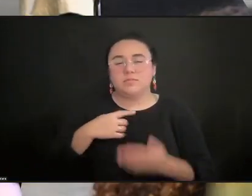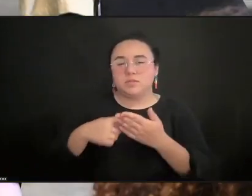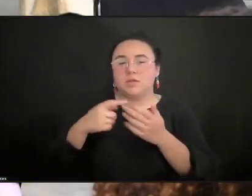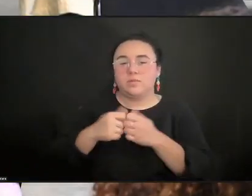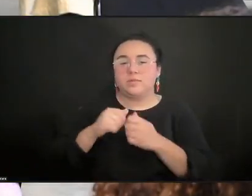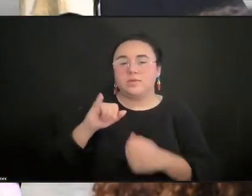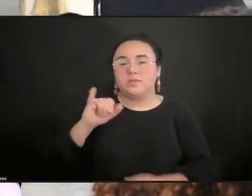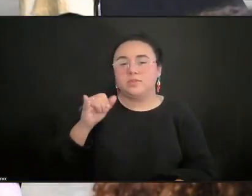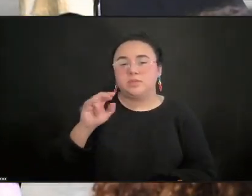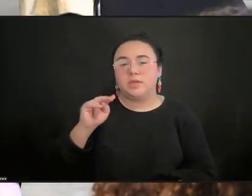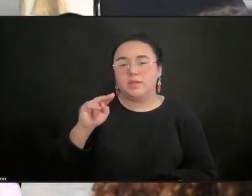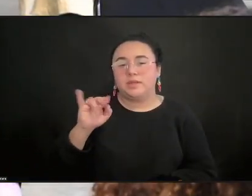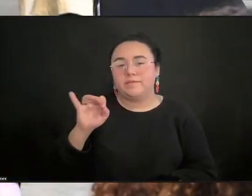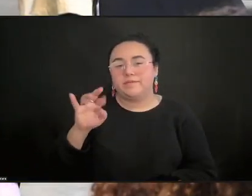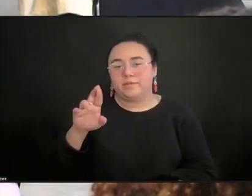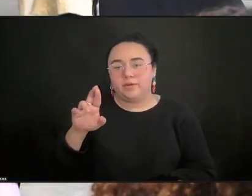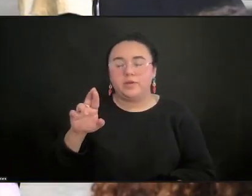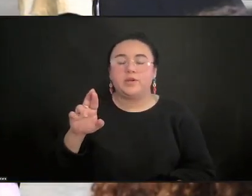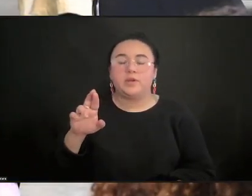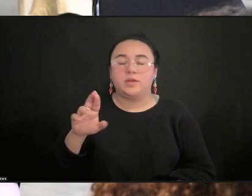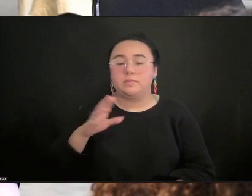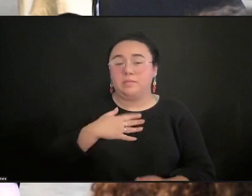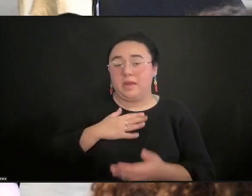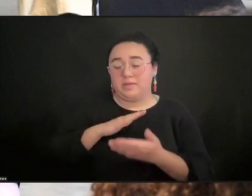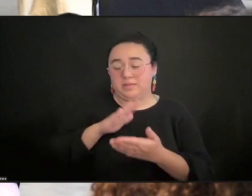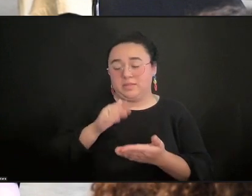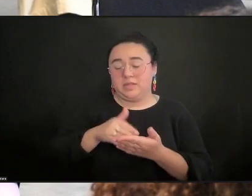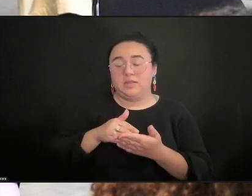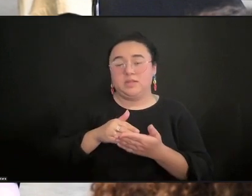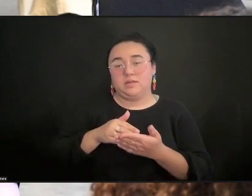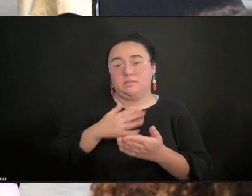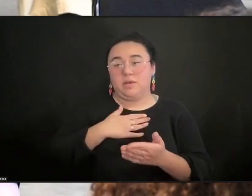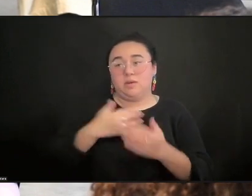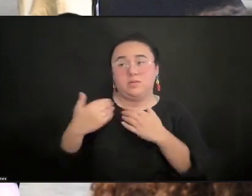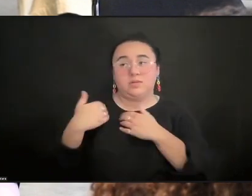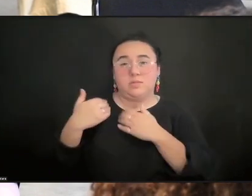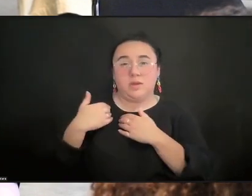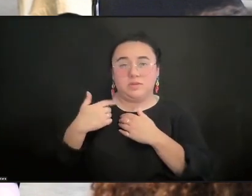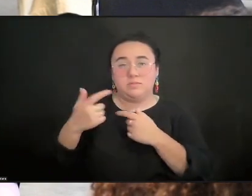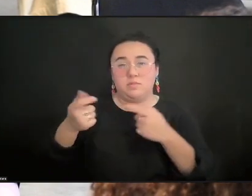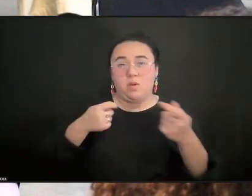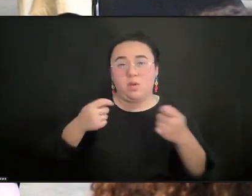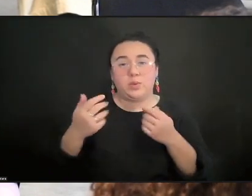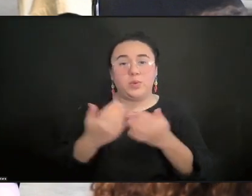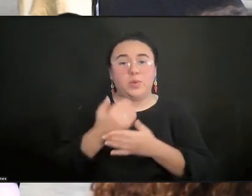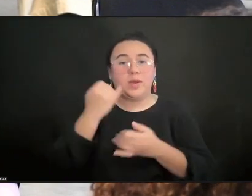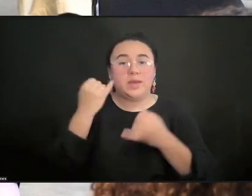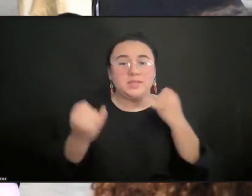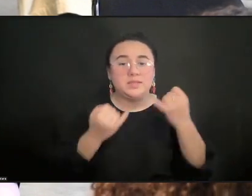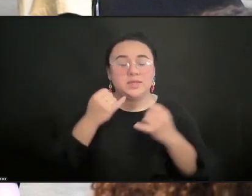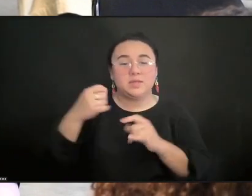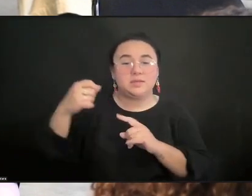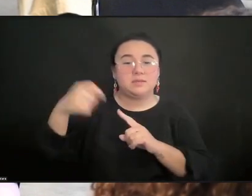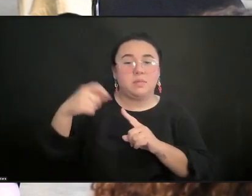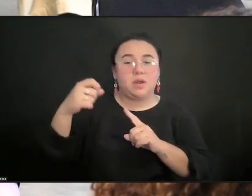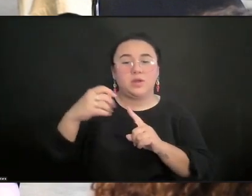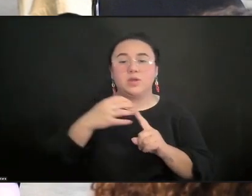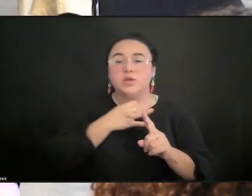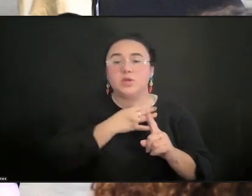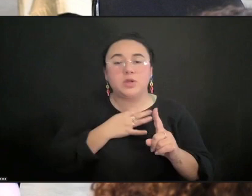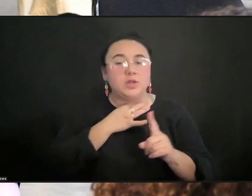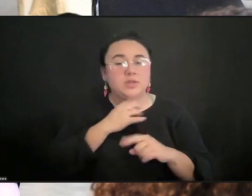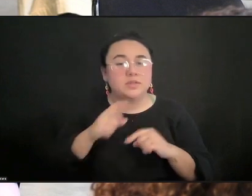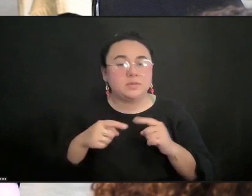center, I'm charged with bringing in new ideas and starting to spark curiosity around ideas that the current